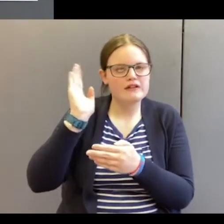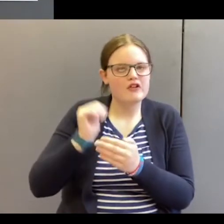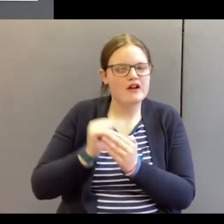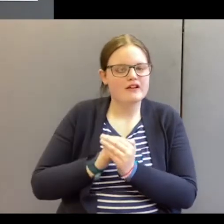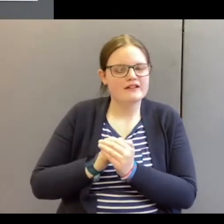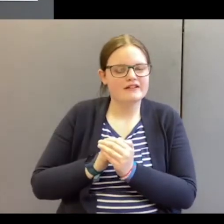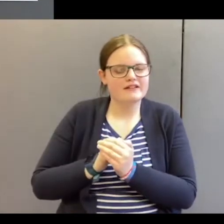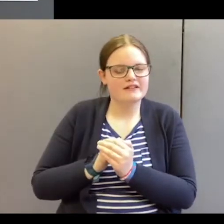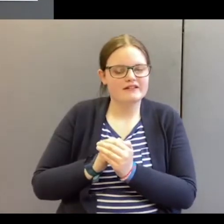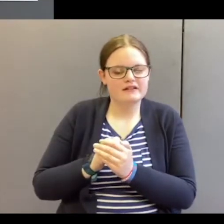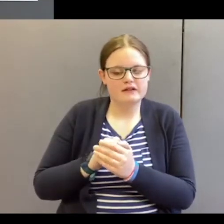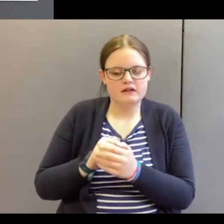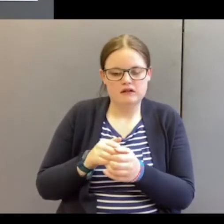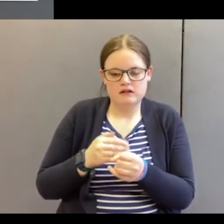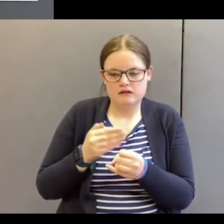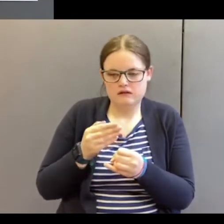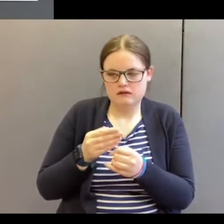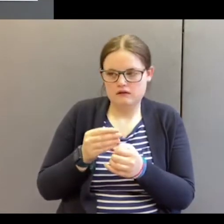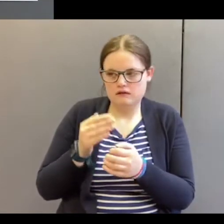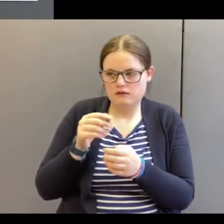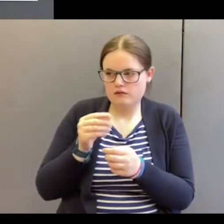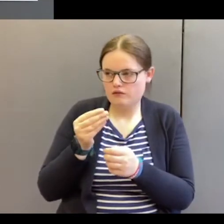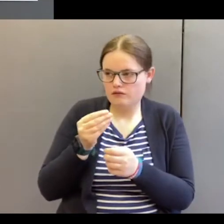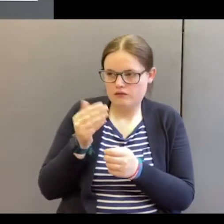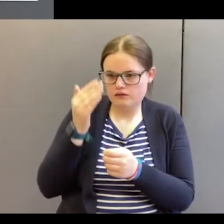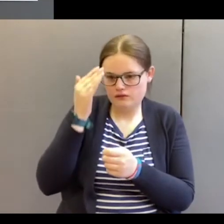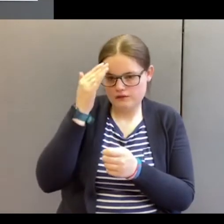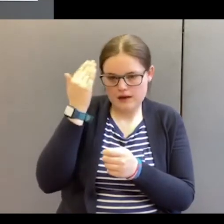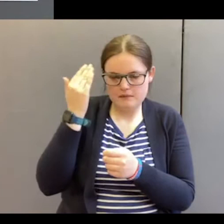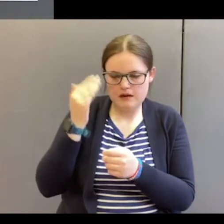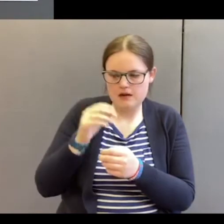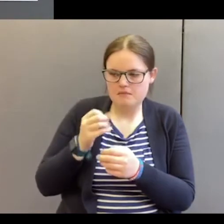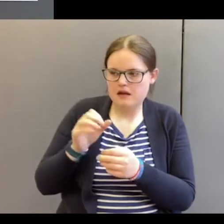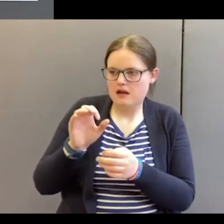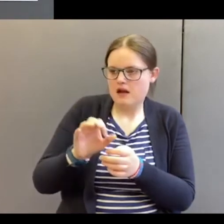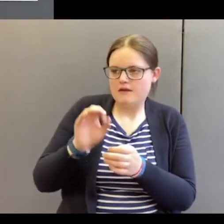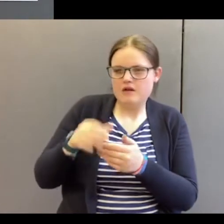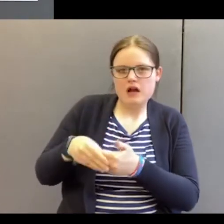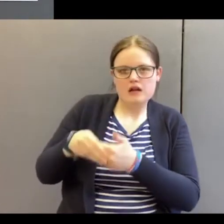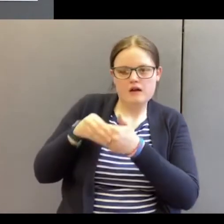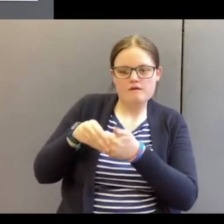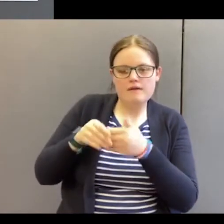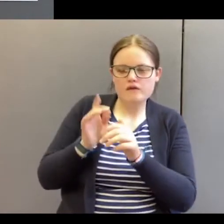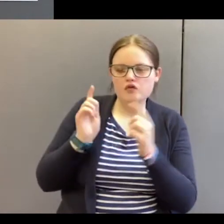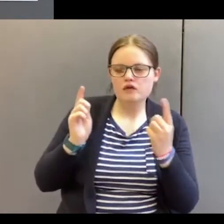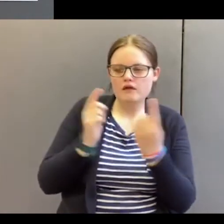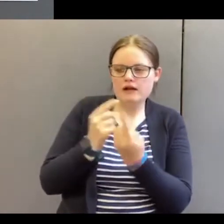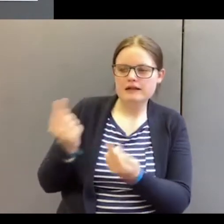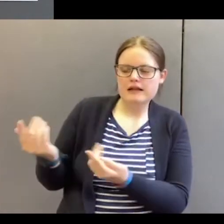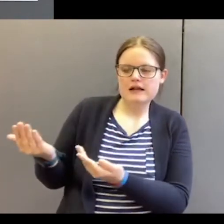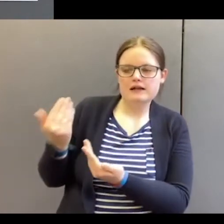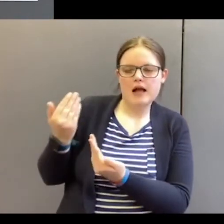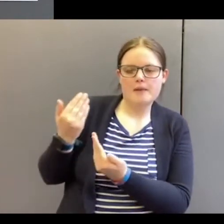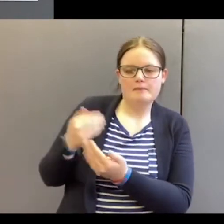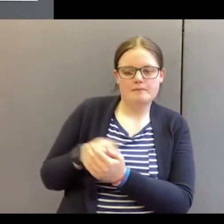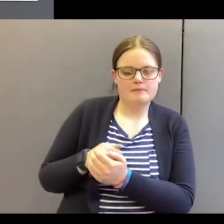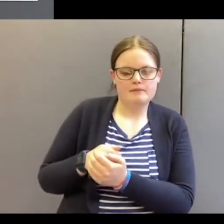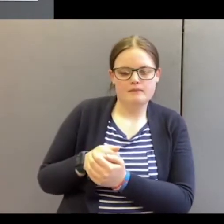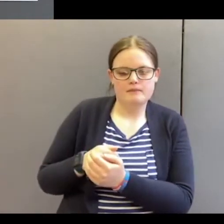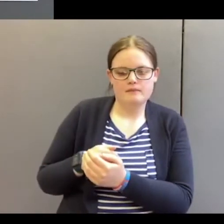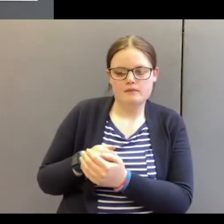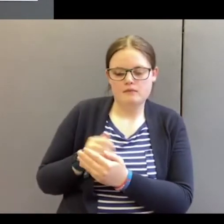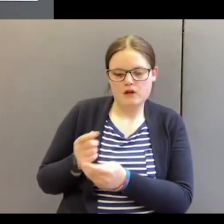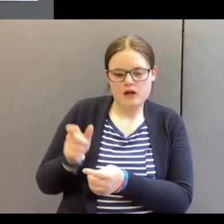It was coming towards summer. I'd invited a friend from university to come. This